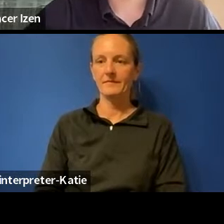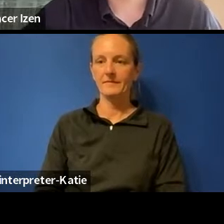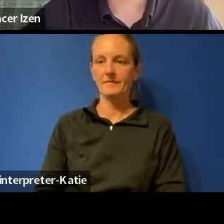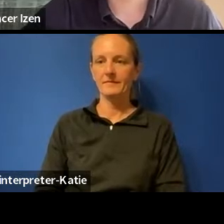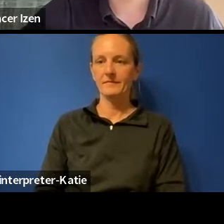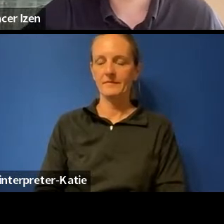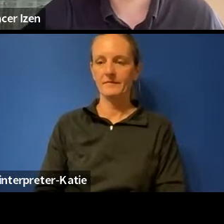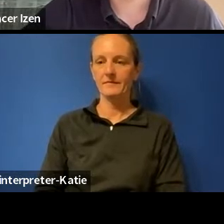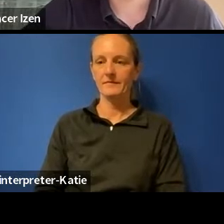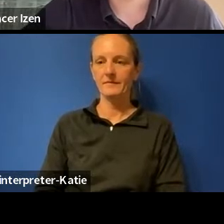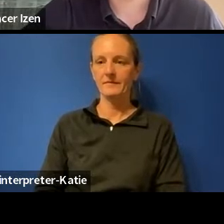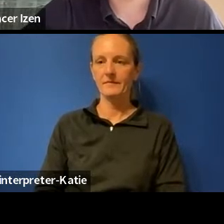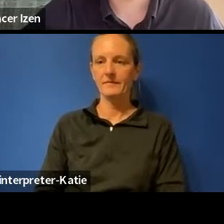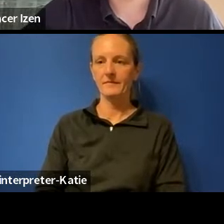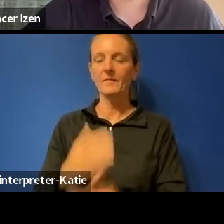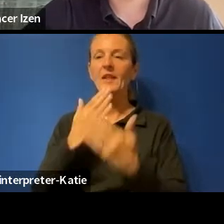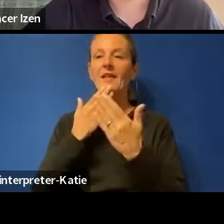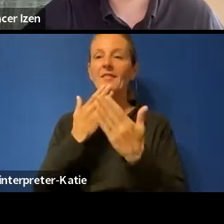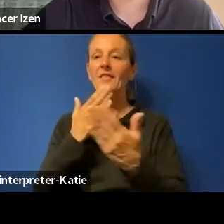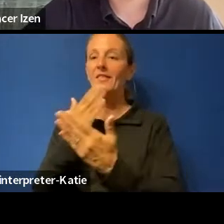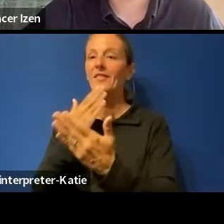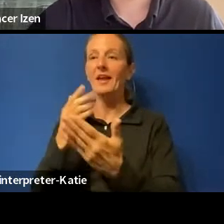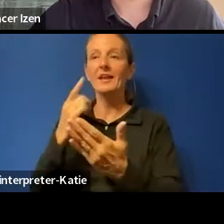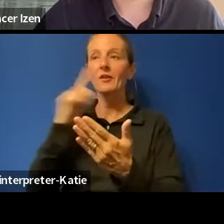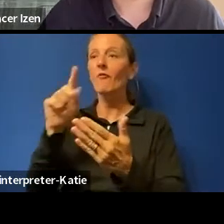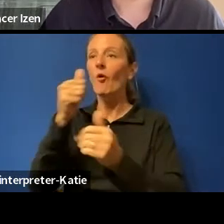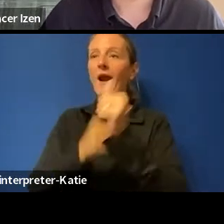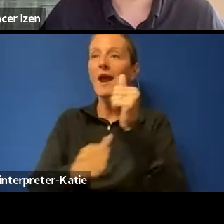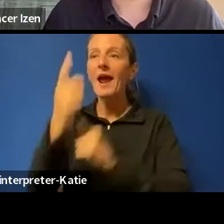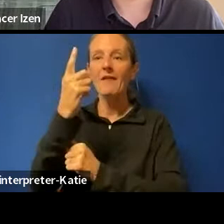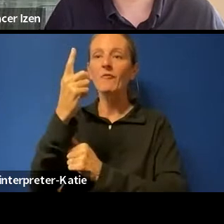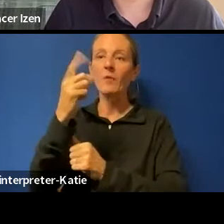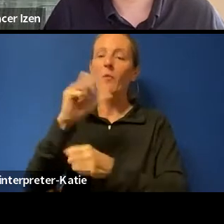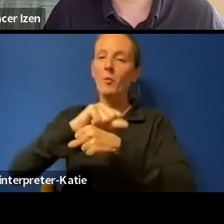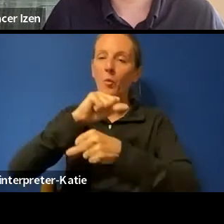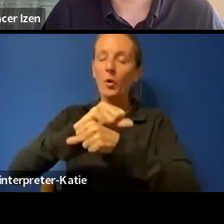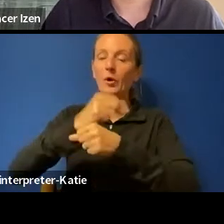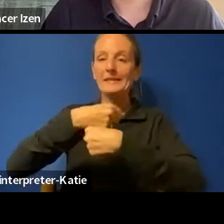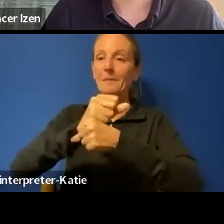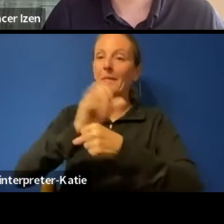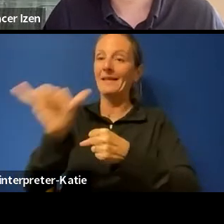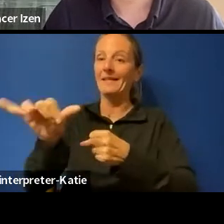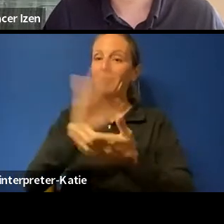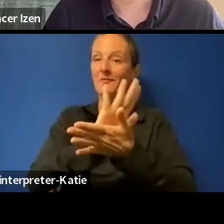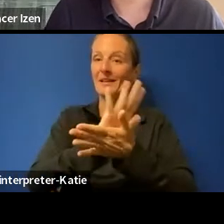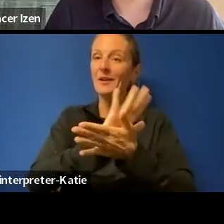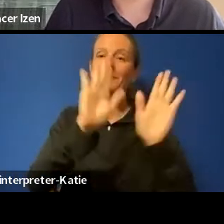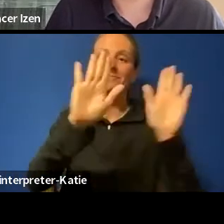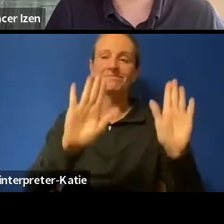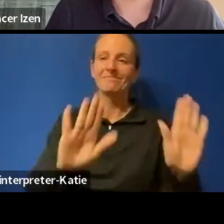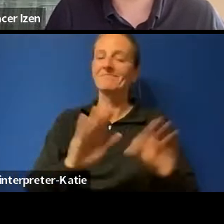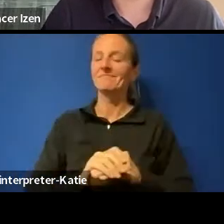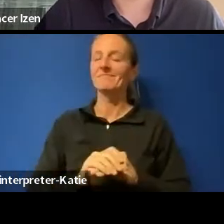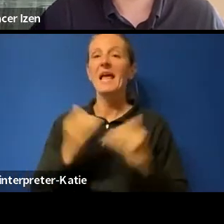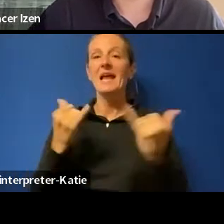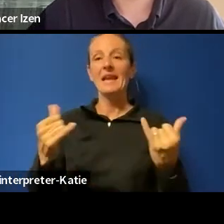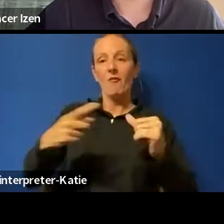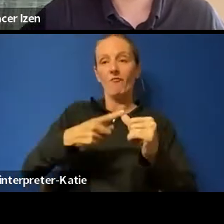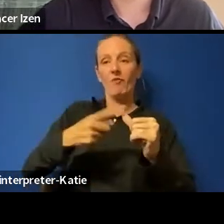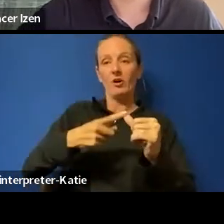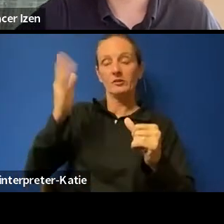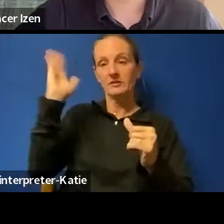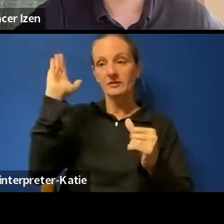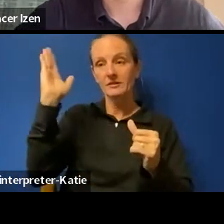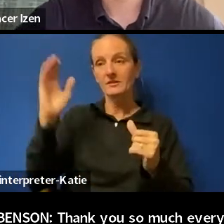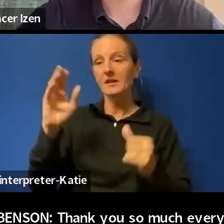Thank you so much to everyone who works to create that great video. I'd like now to introduce our first speaker, Marissa Landers,